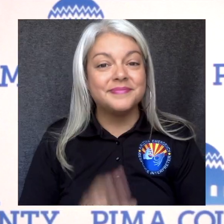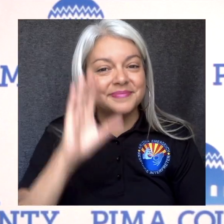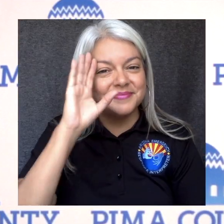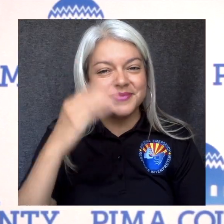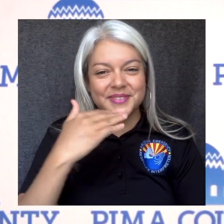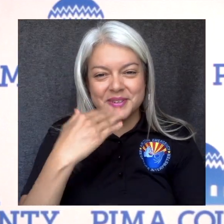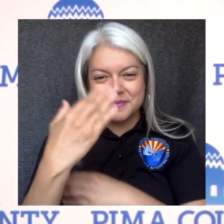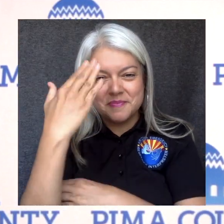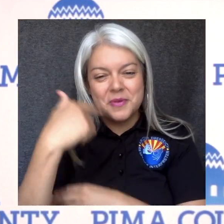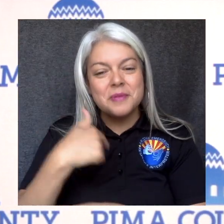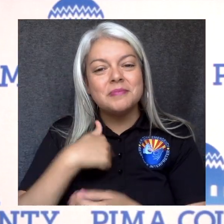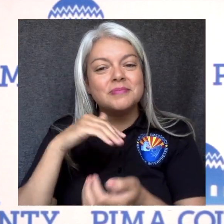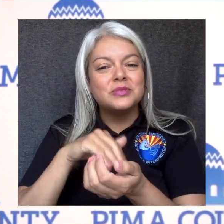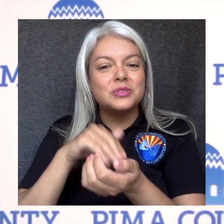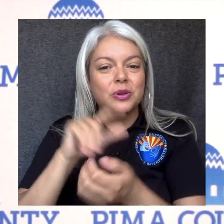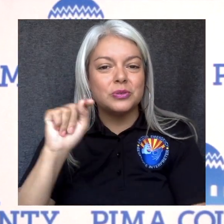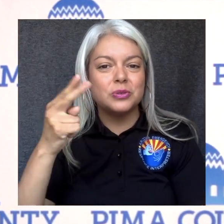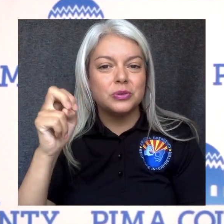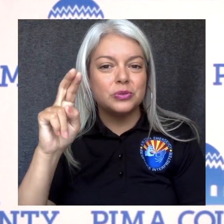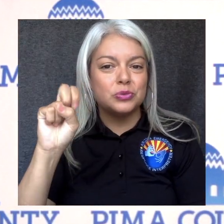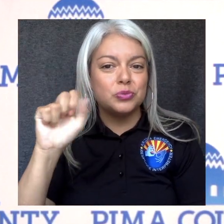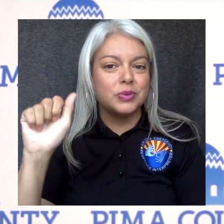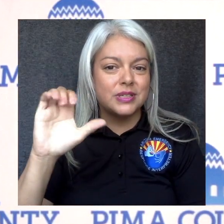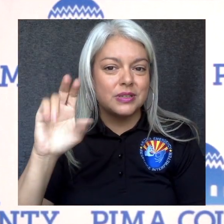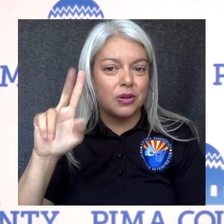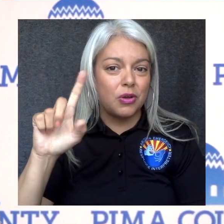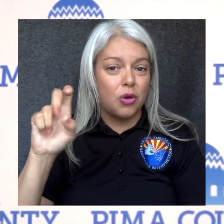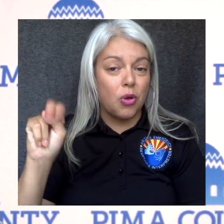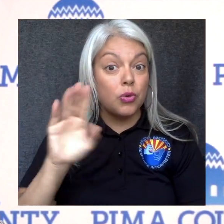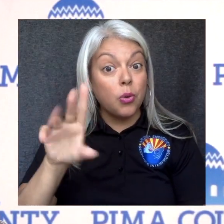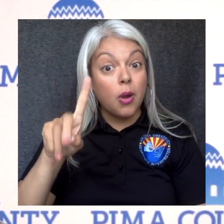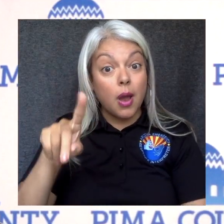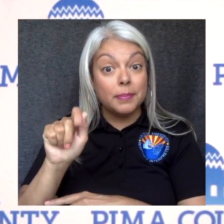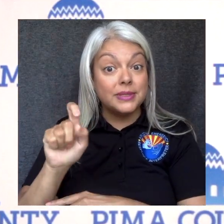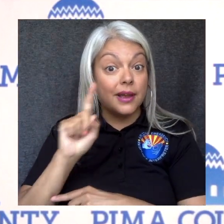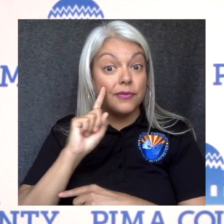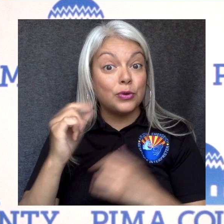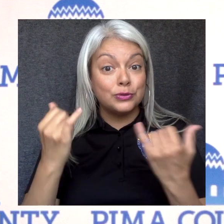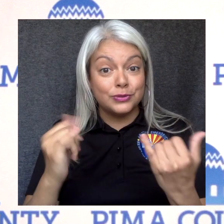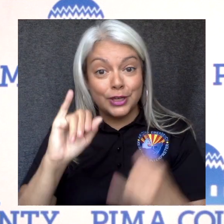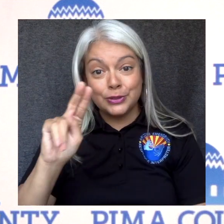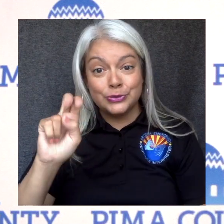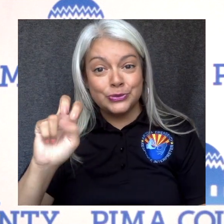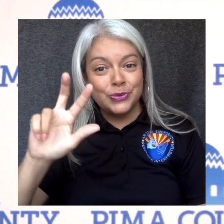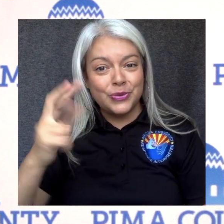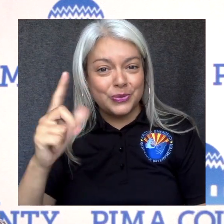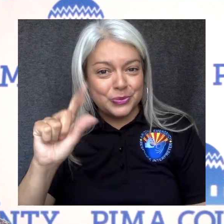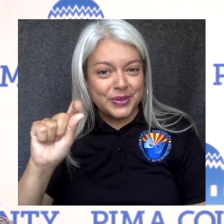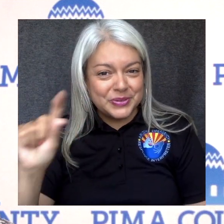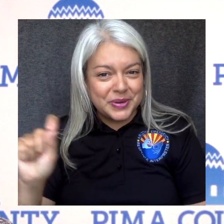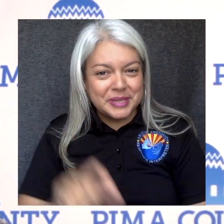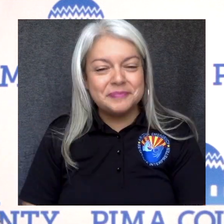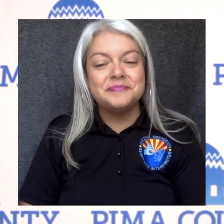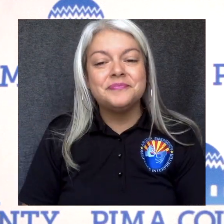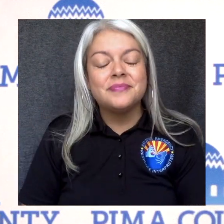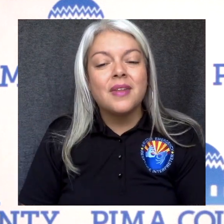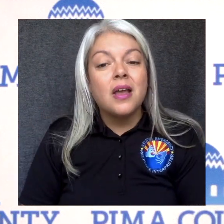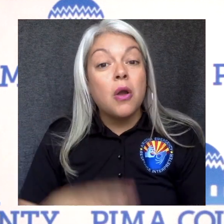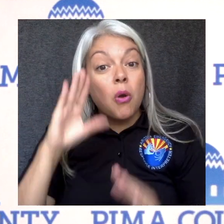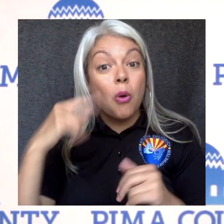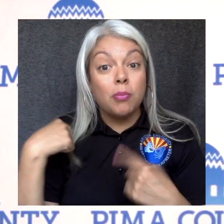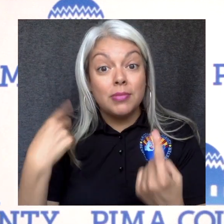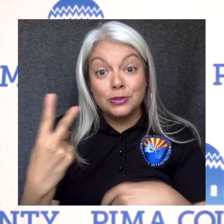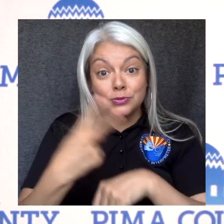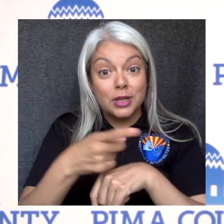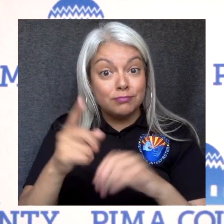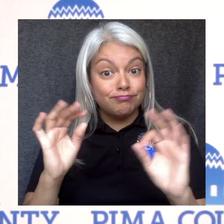Good morning, it's Dr. Teresa Cullen. This is your Pima County Health Update for June 3rd, 2020. I hope you've had a great last